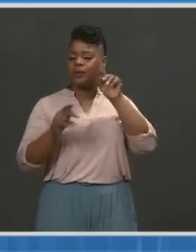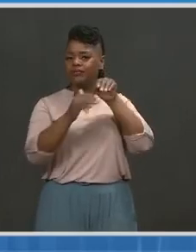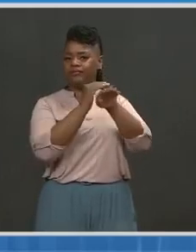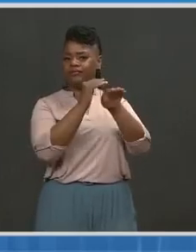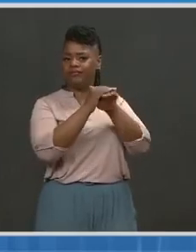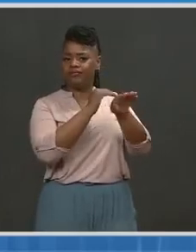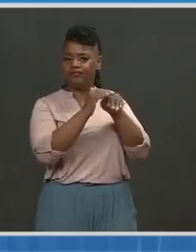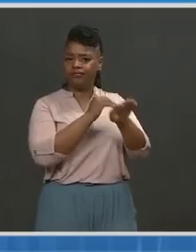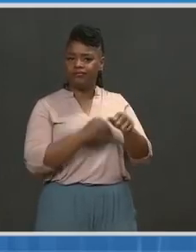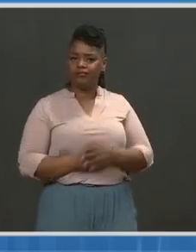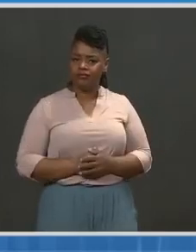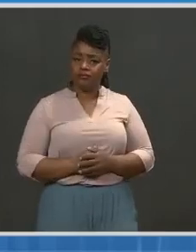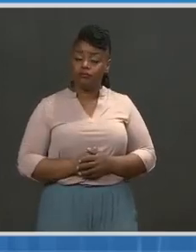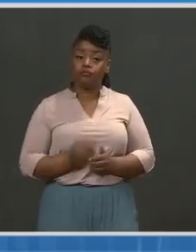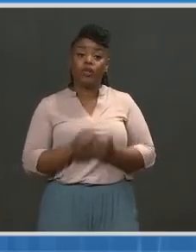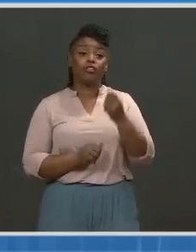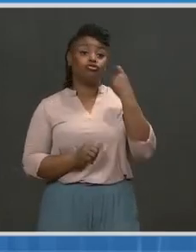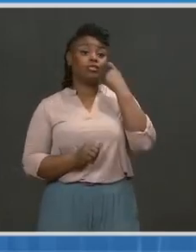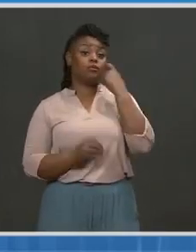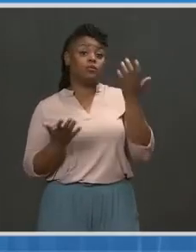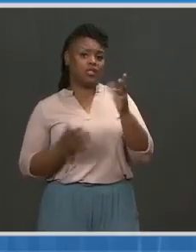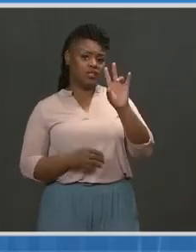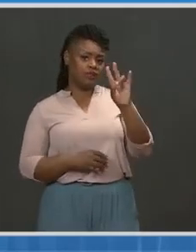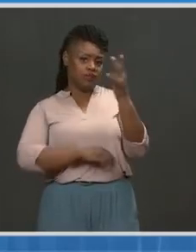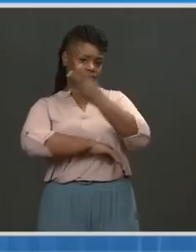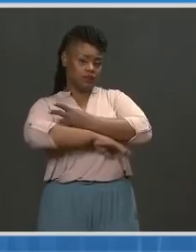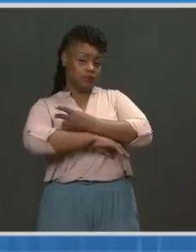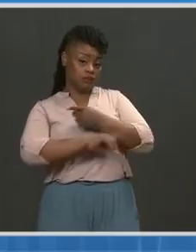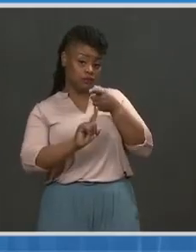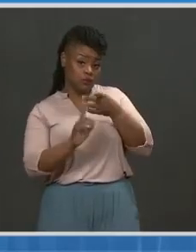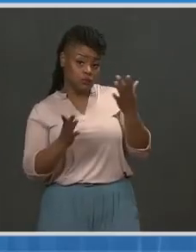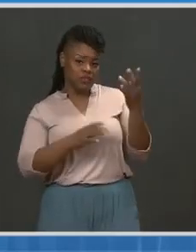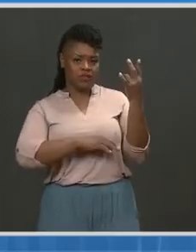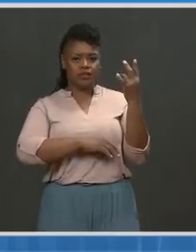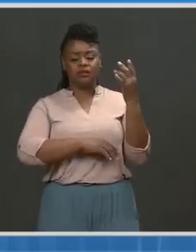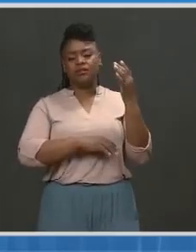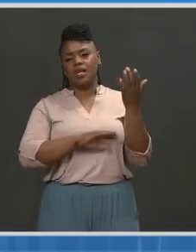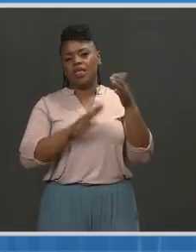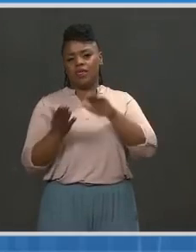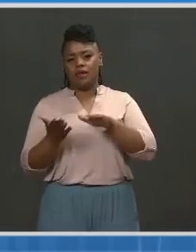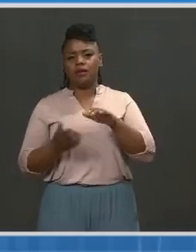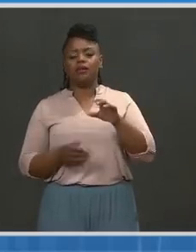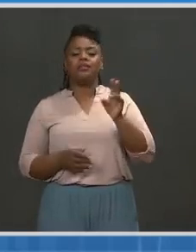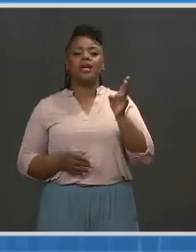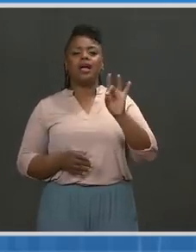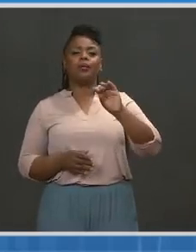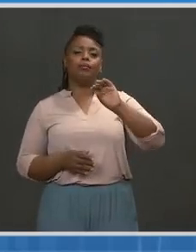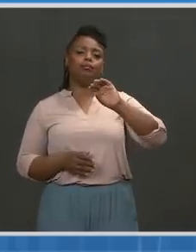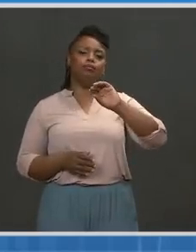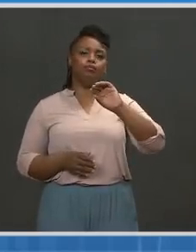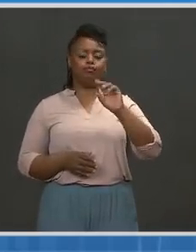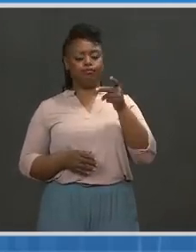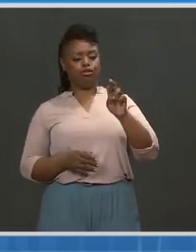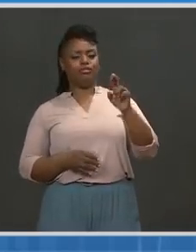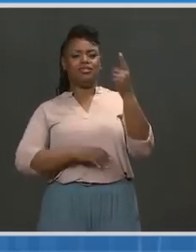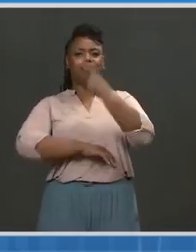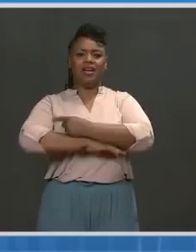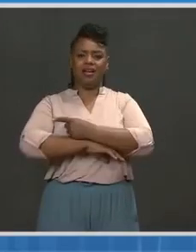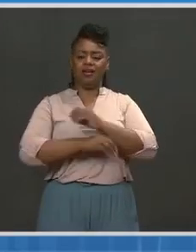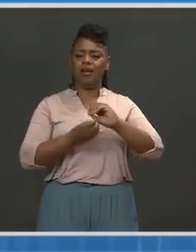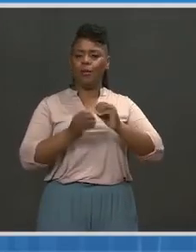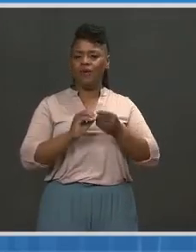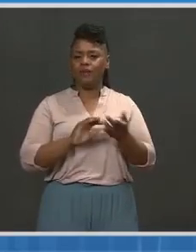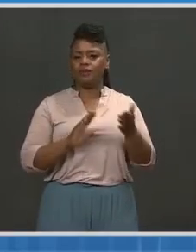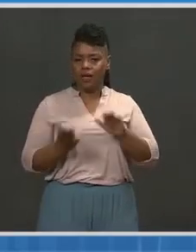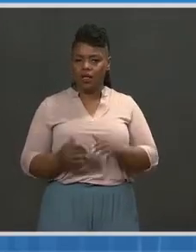similar to the data on Monday. And the latest seven-day average of deaths, approximately 968 per day, has